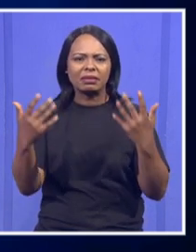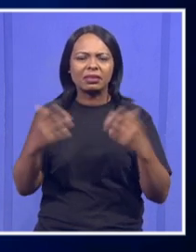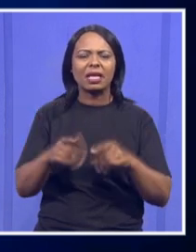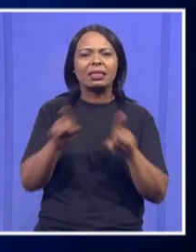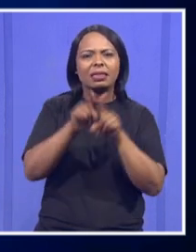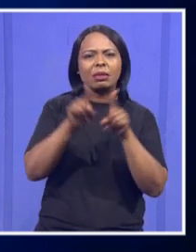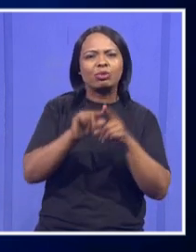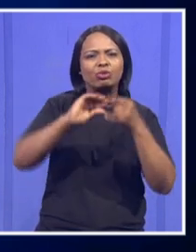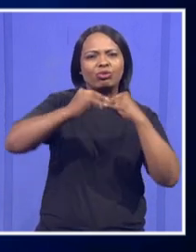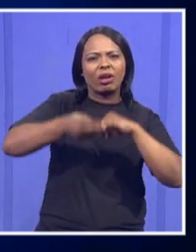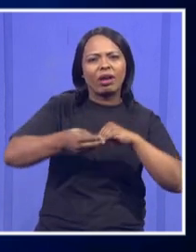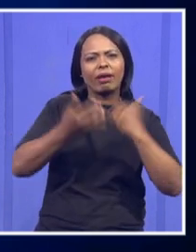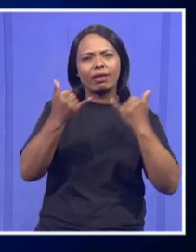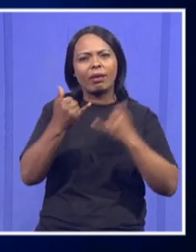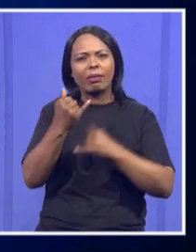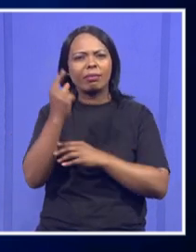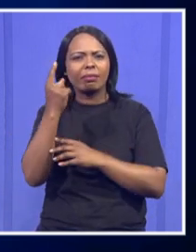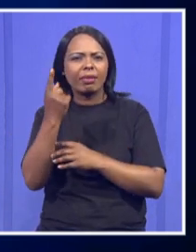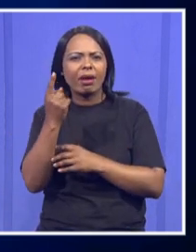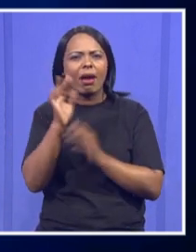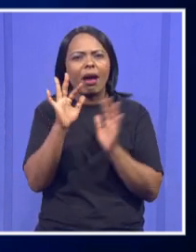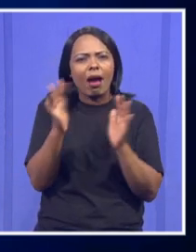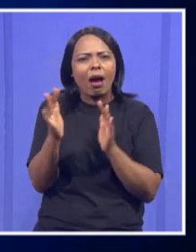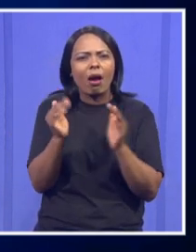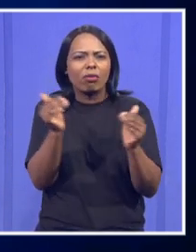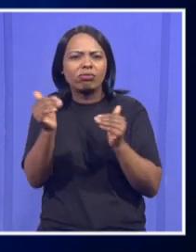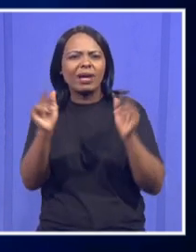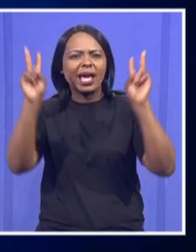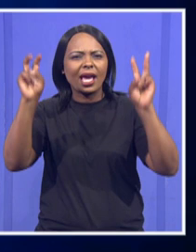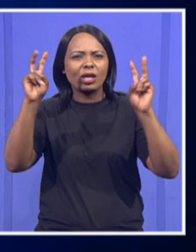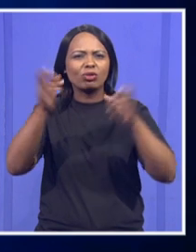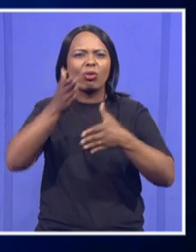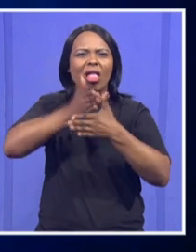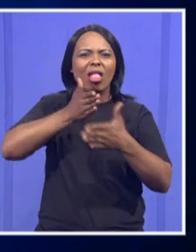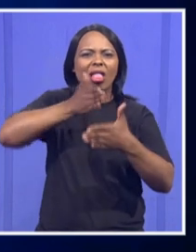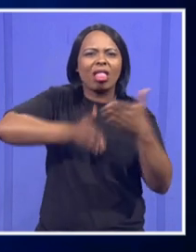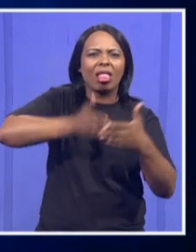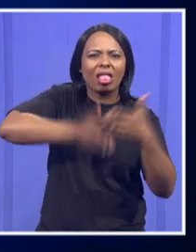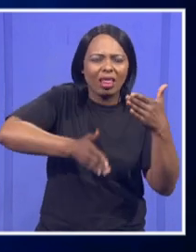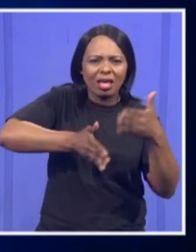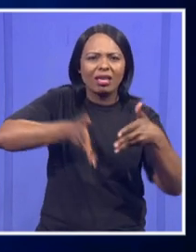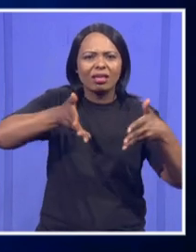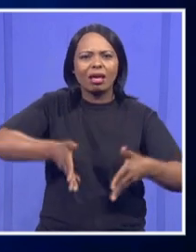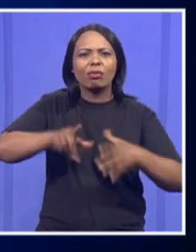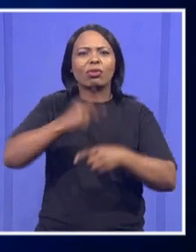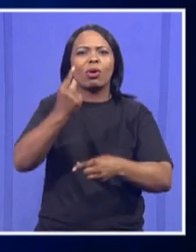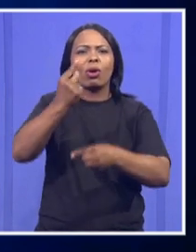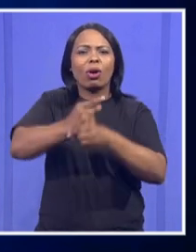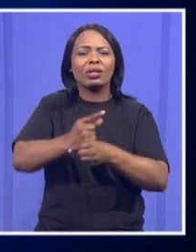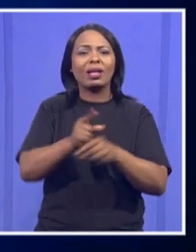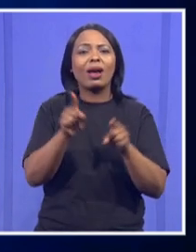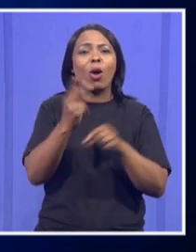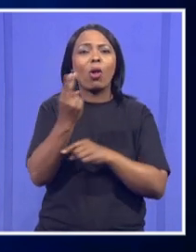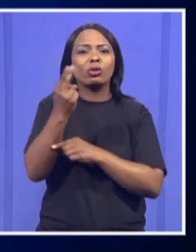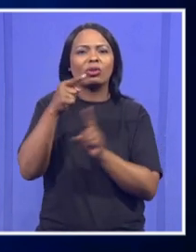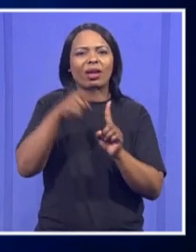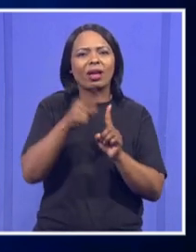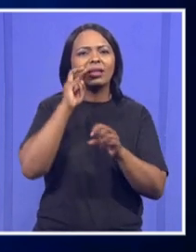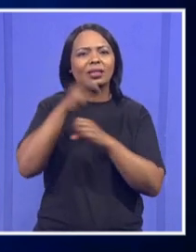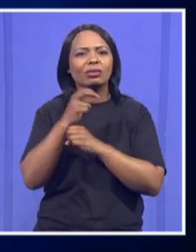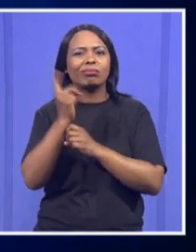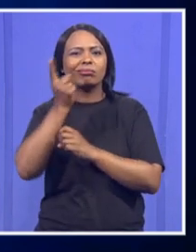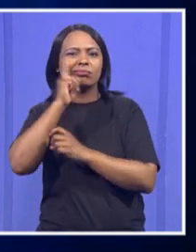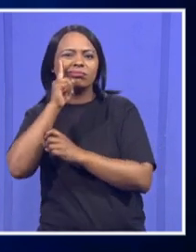trying to deal with the question of unemployment in Gauteng. Not only that, but he also has to deal with the question of informal